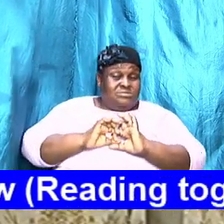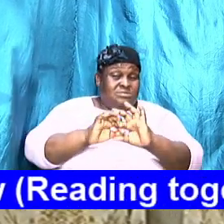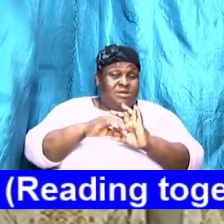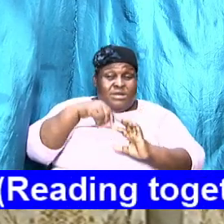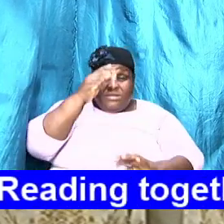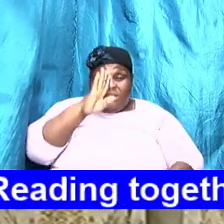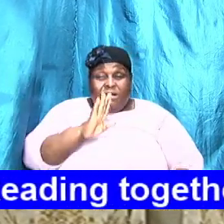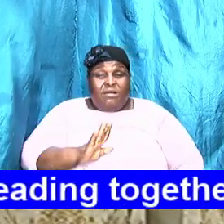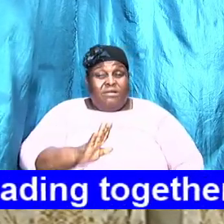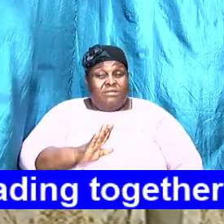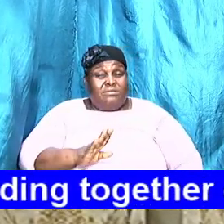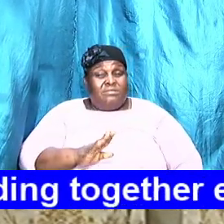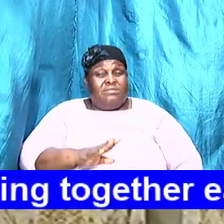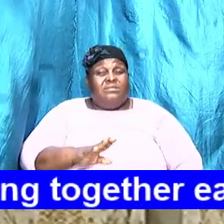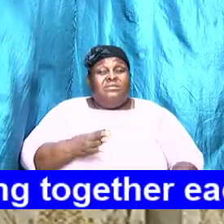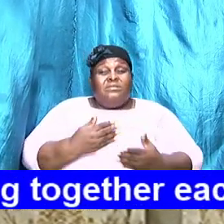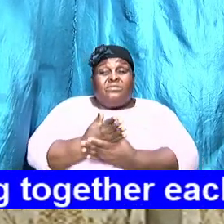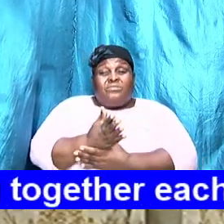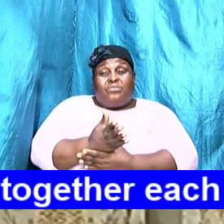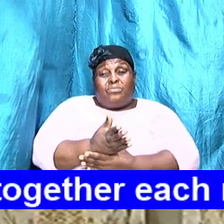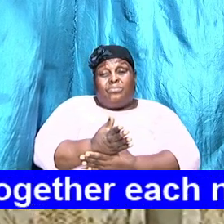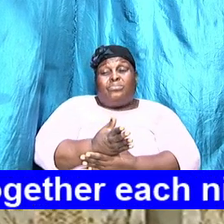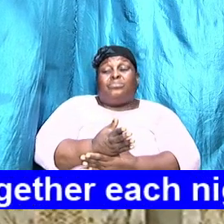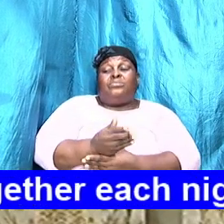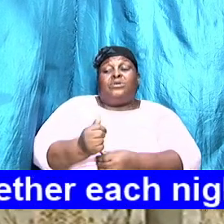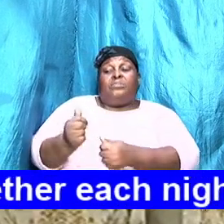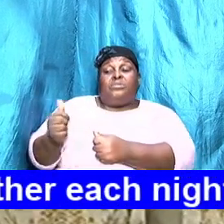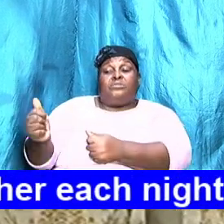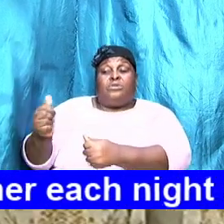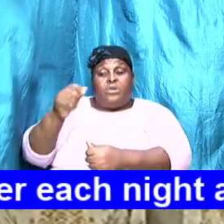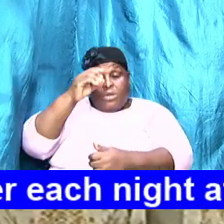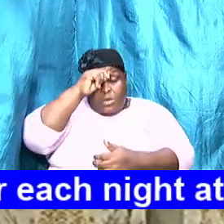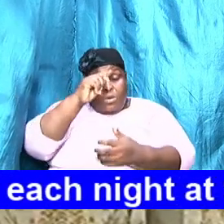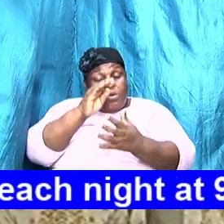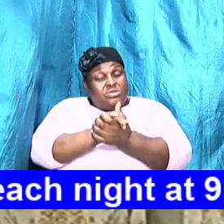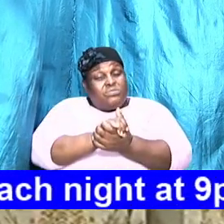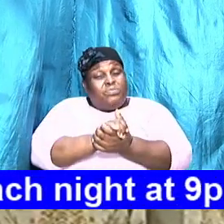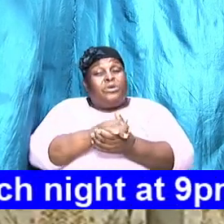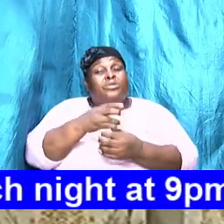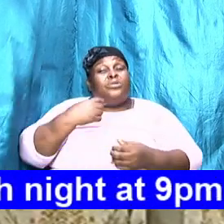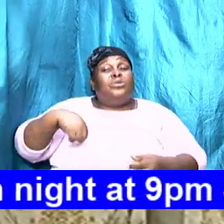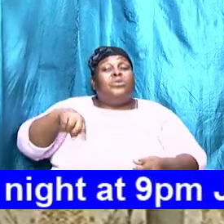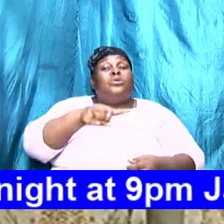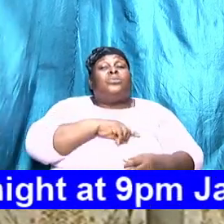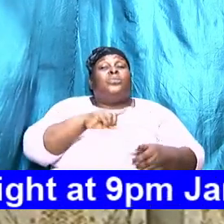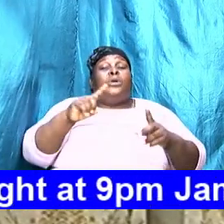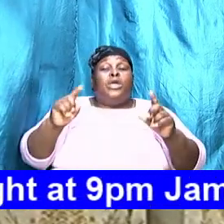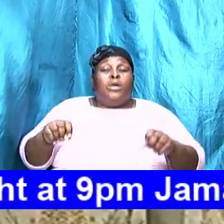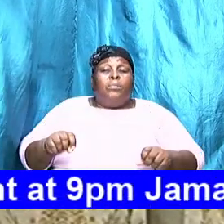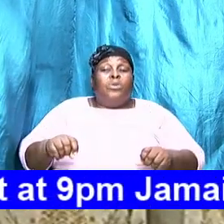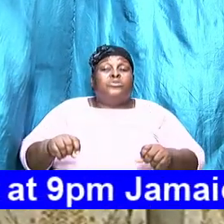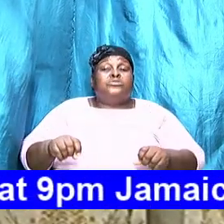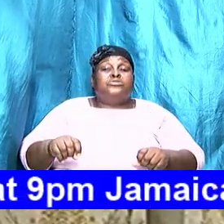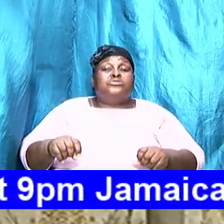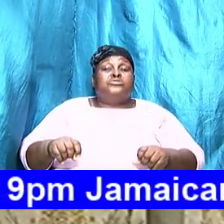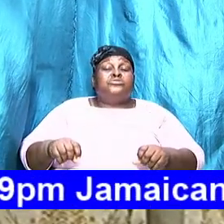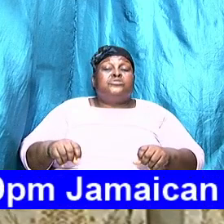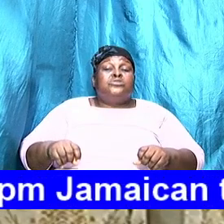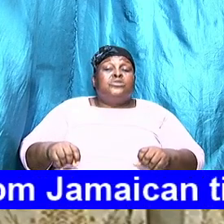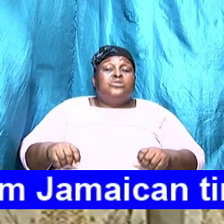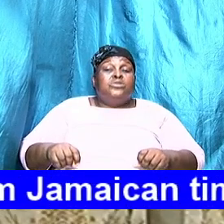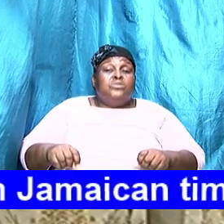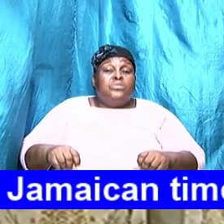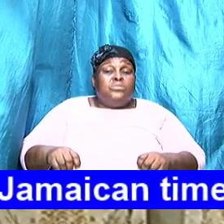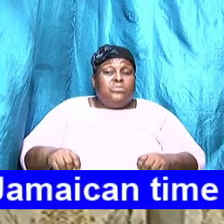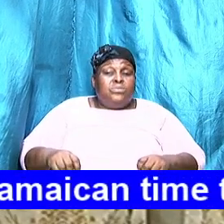through the prophet, through the apostle, said, husbands, we must deal with our wives with understanding.